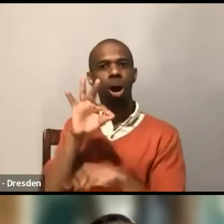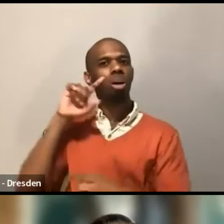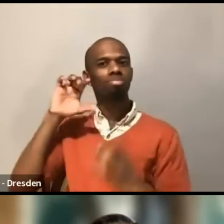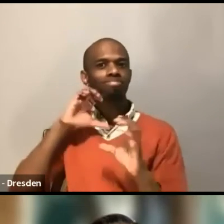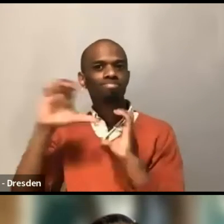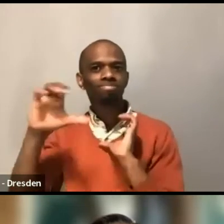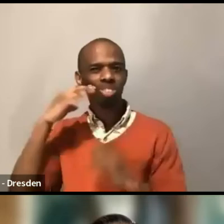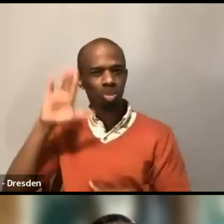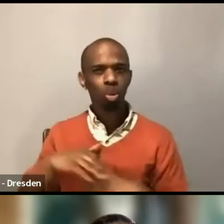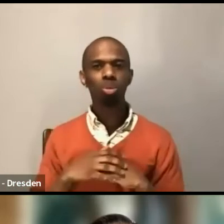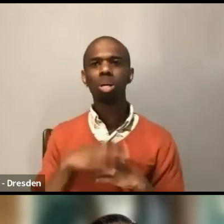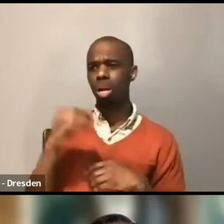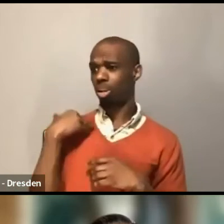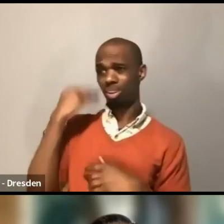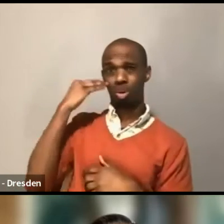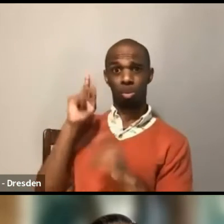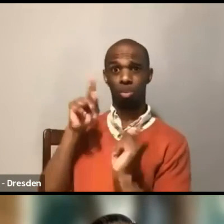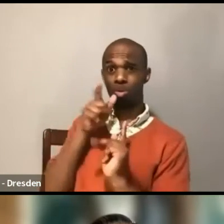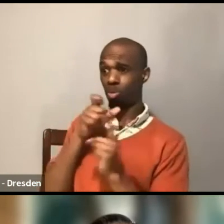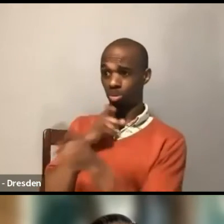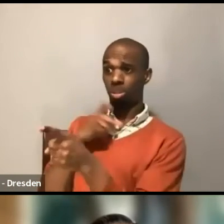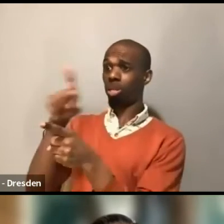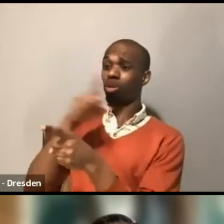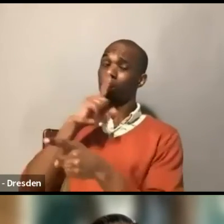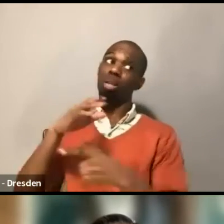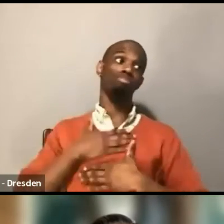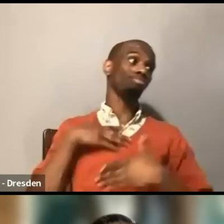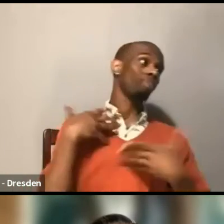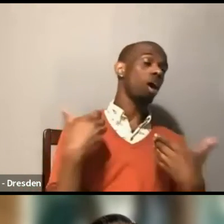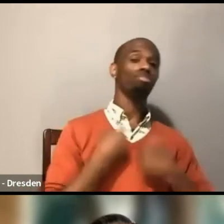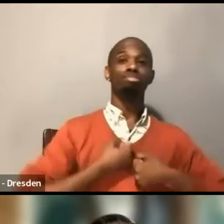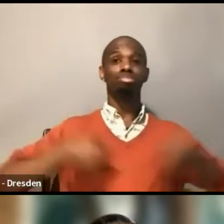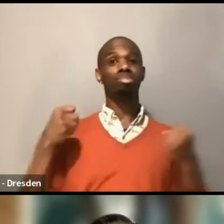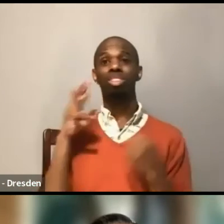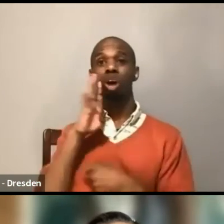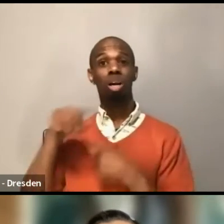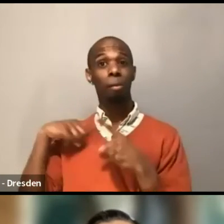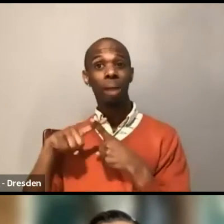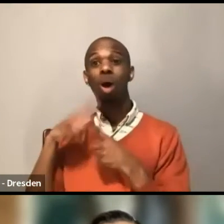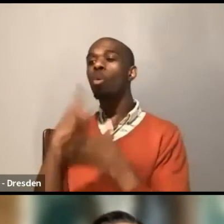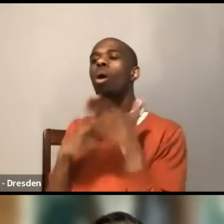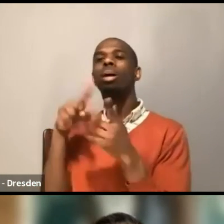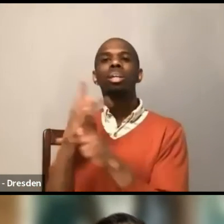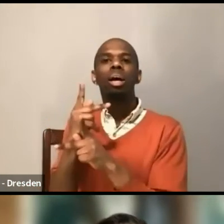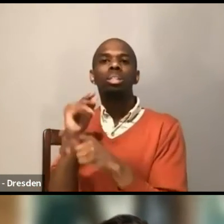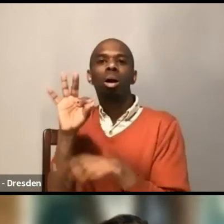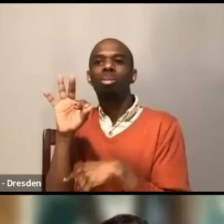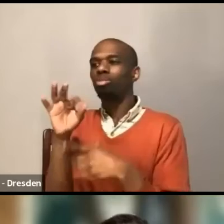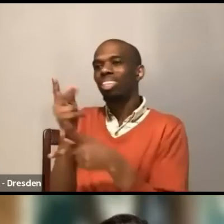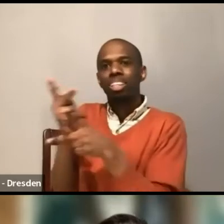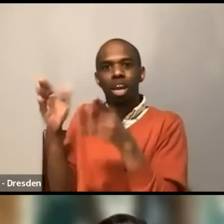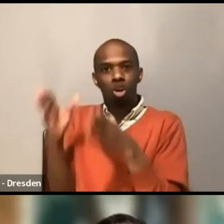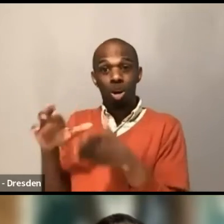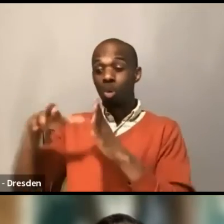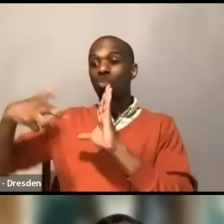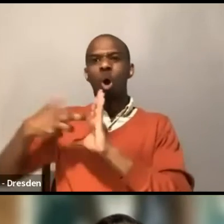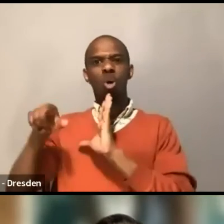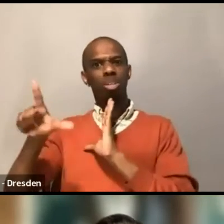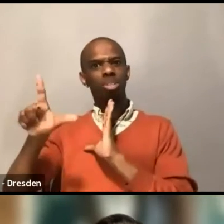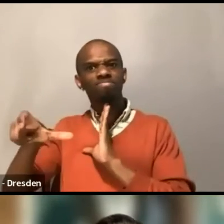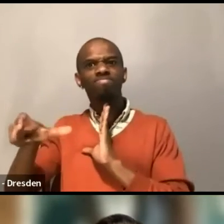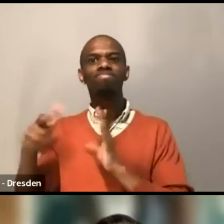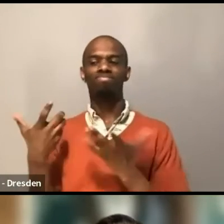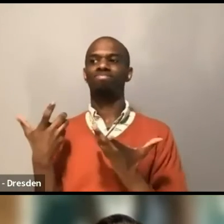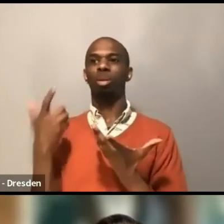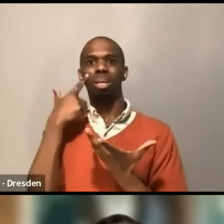caregiver needs because they have already proven their values through their action. So just know we've, we're not saying you need to do it perfectly right up front